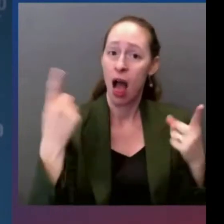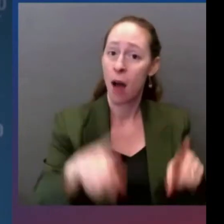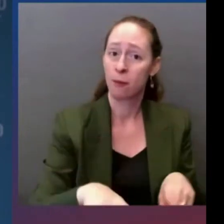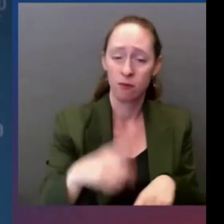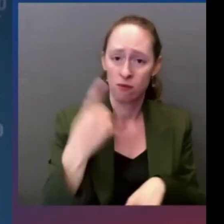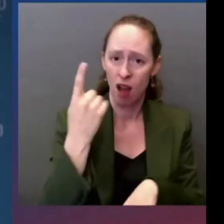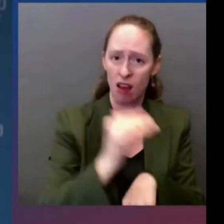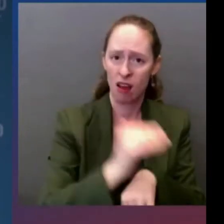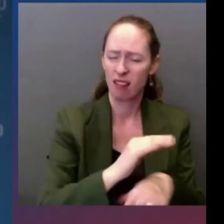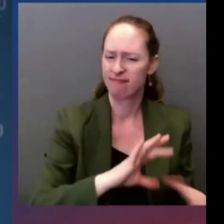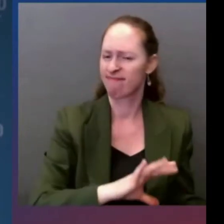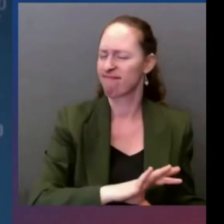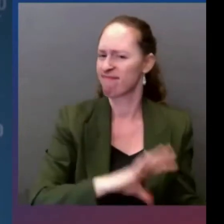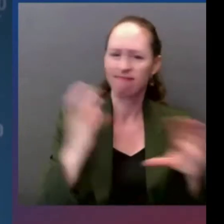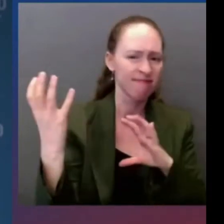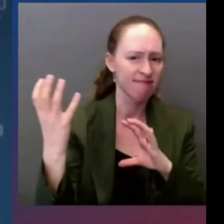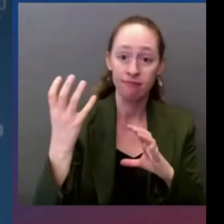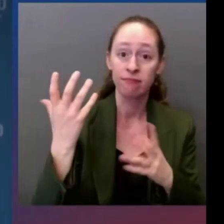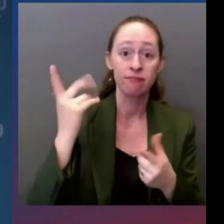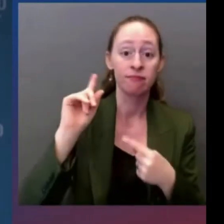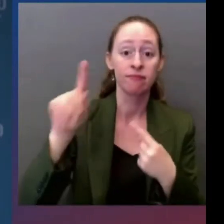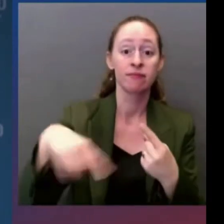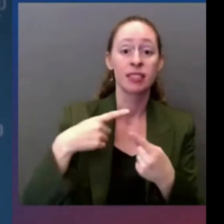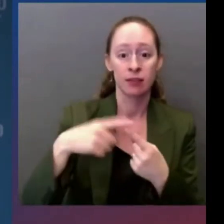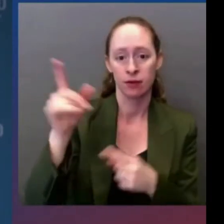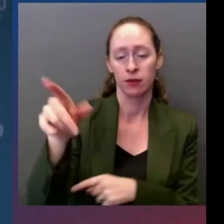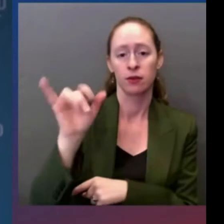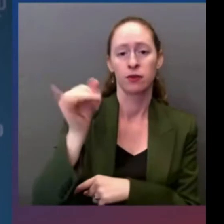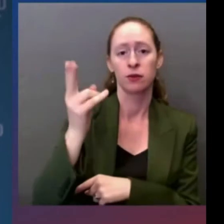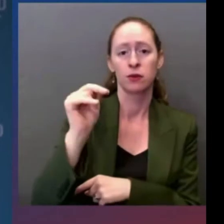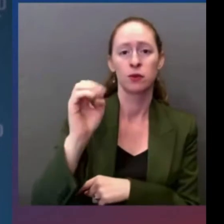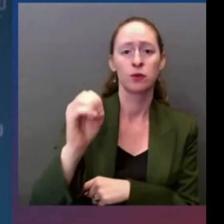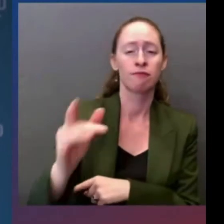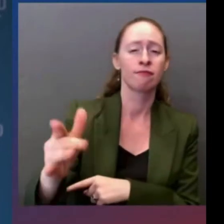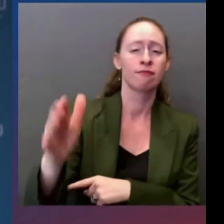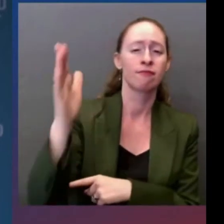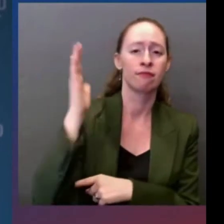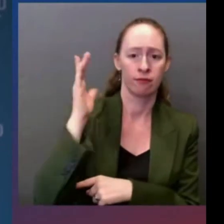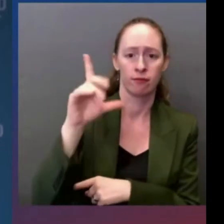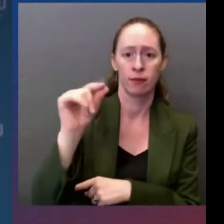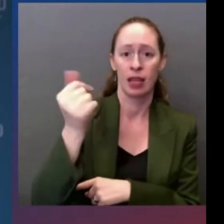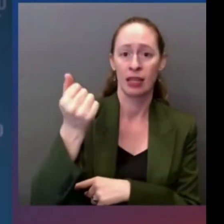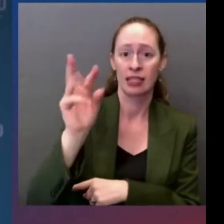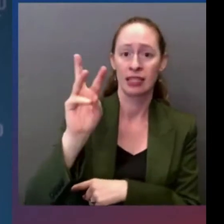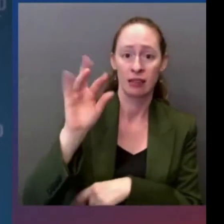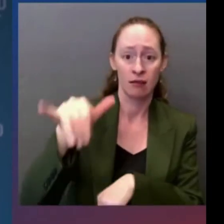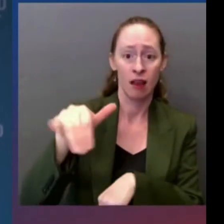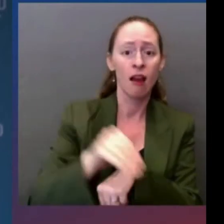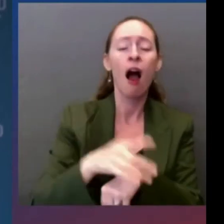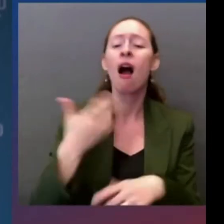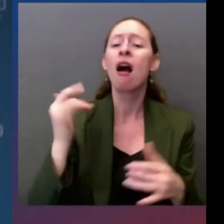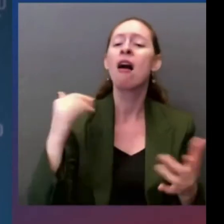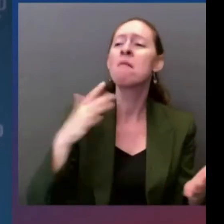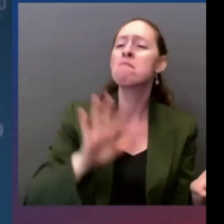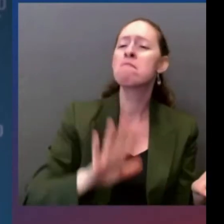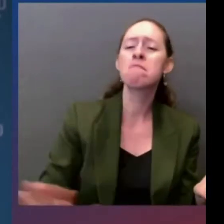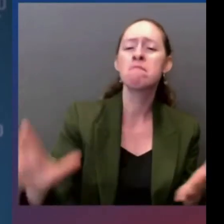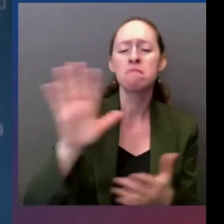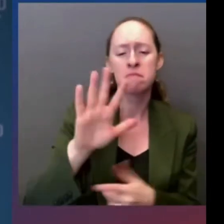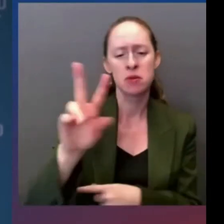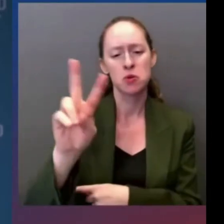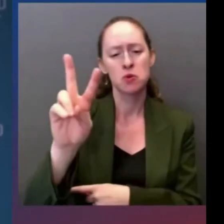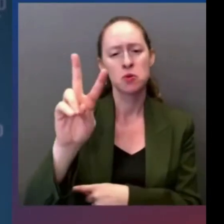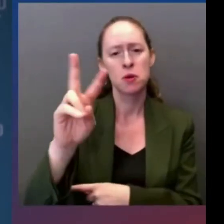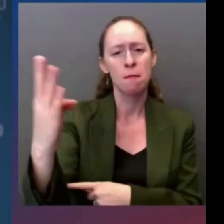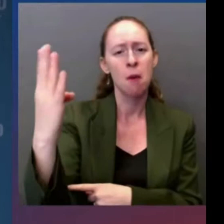2016, everything about my life was normal. It was just after 2 a.m. A night with friends was winding to a close. I